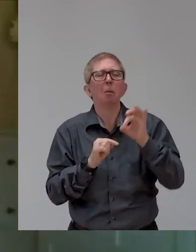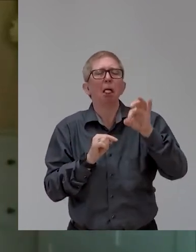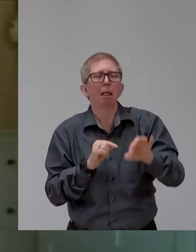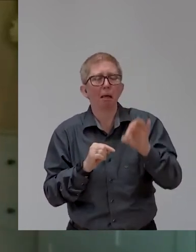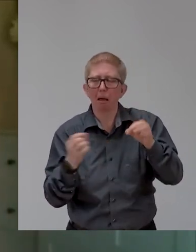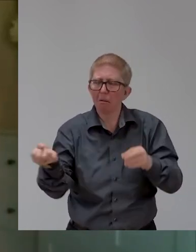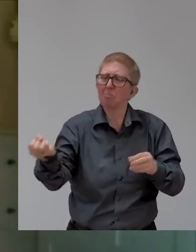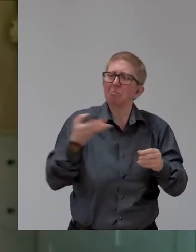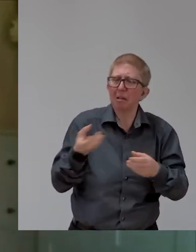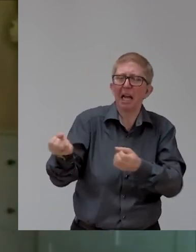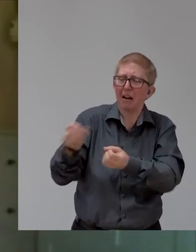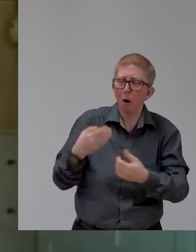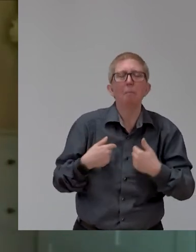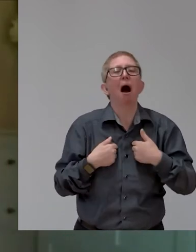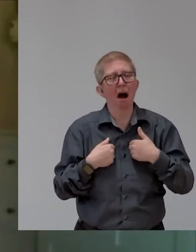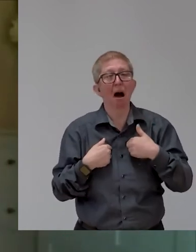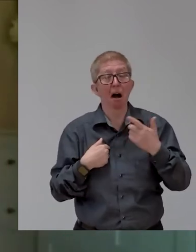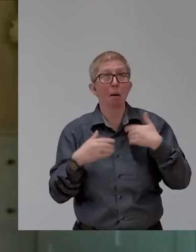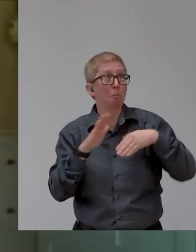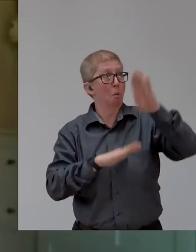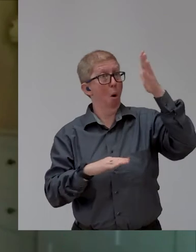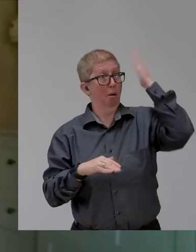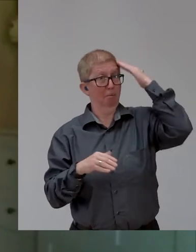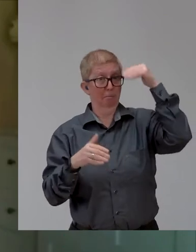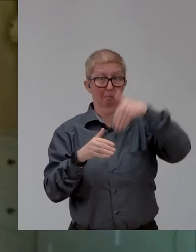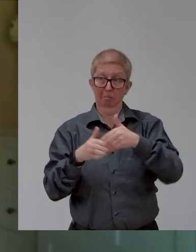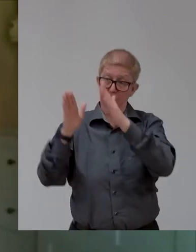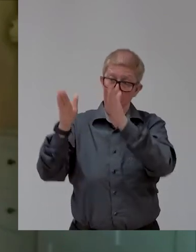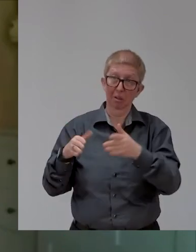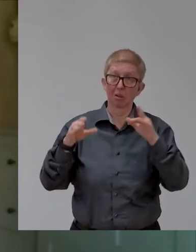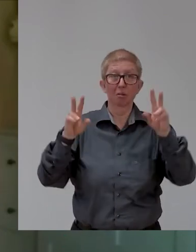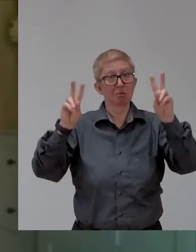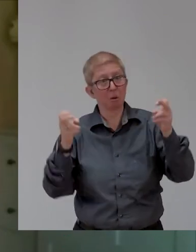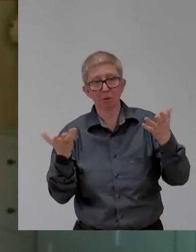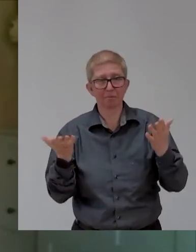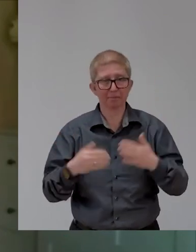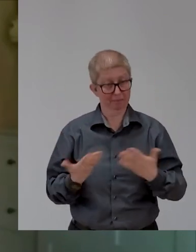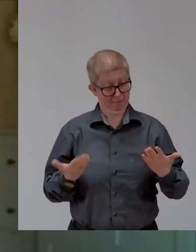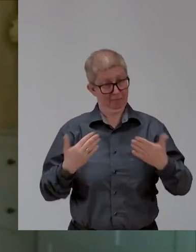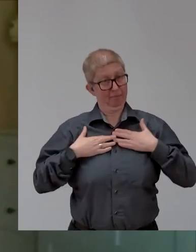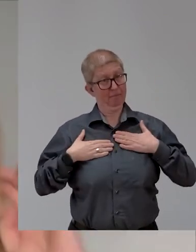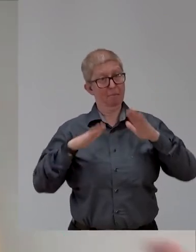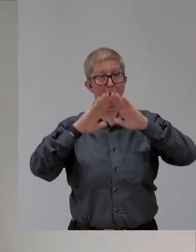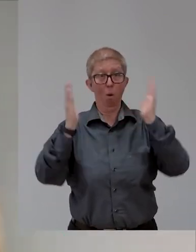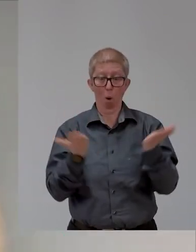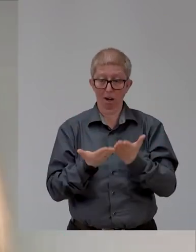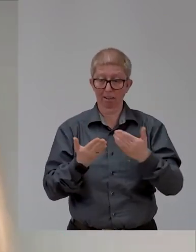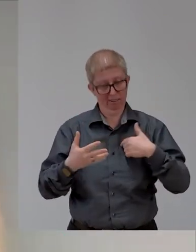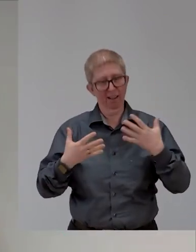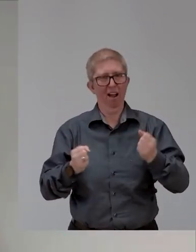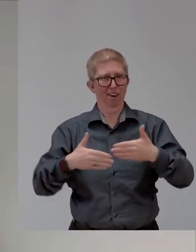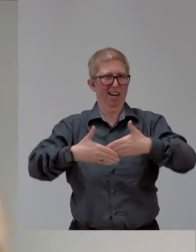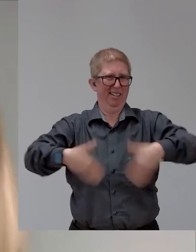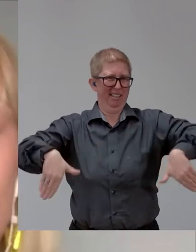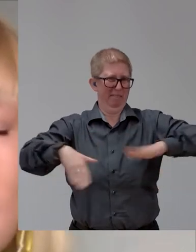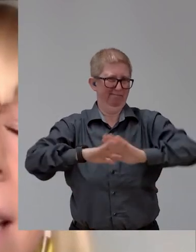living it firsthand. Um, so no, beyond that, limited. And I think that's probably the case for most of us, isn't it? And look, in your industry